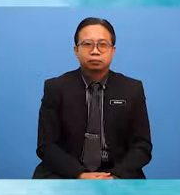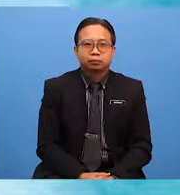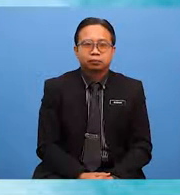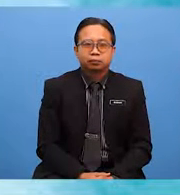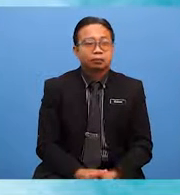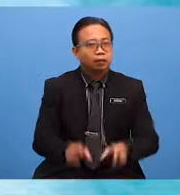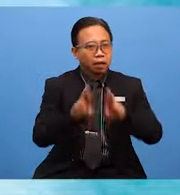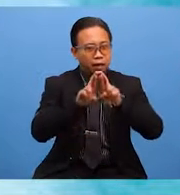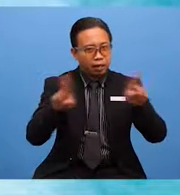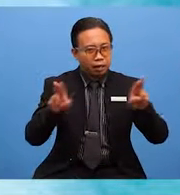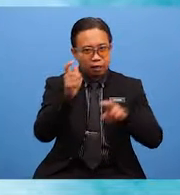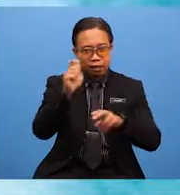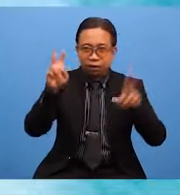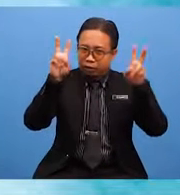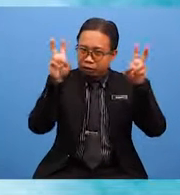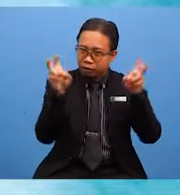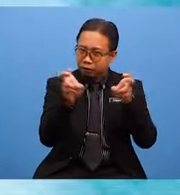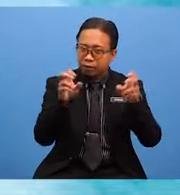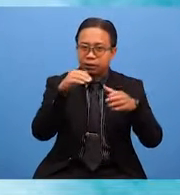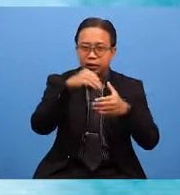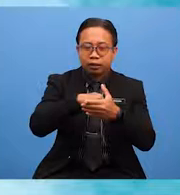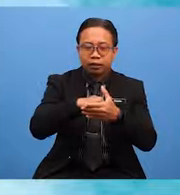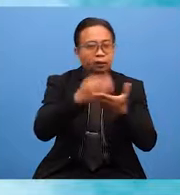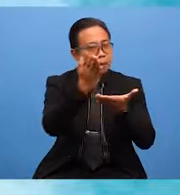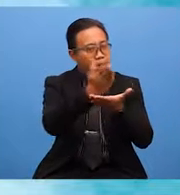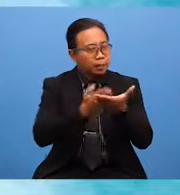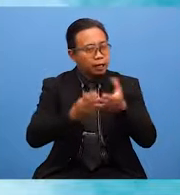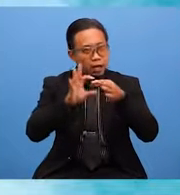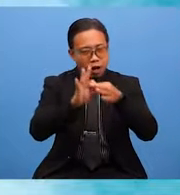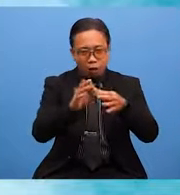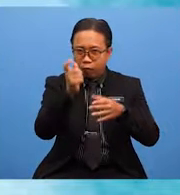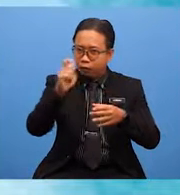Underline the title and write the title in the middle of the line.